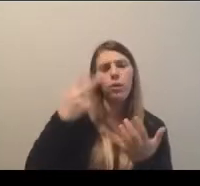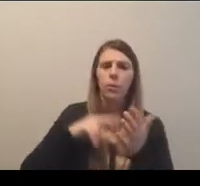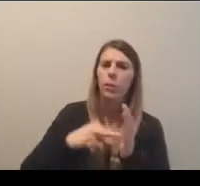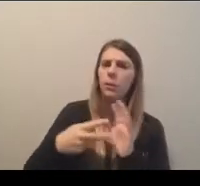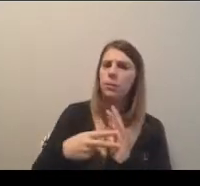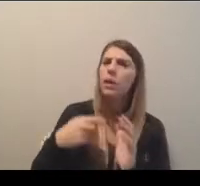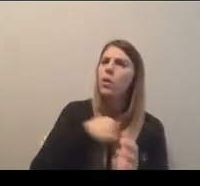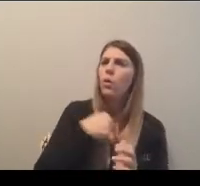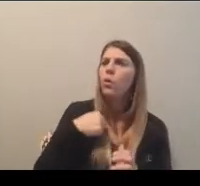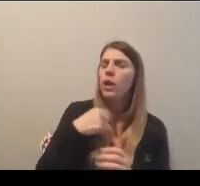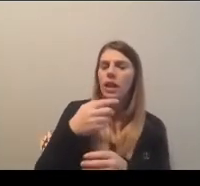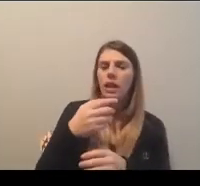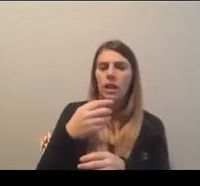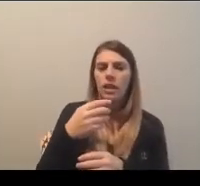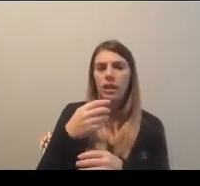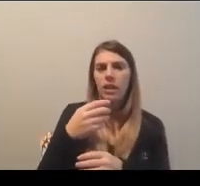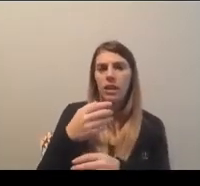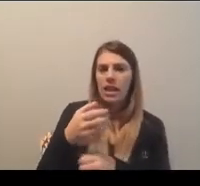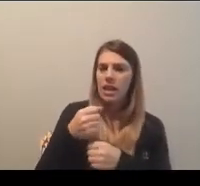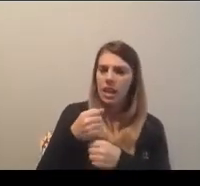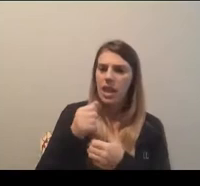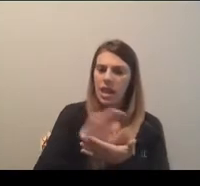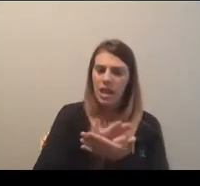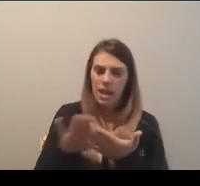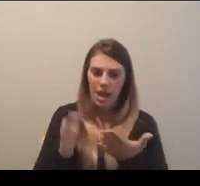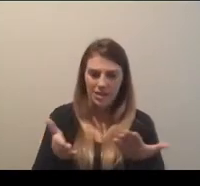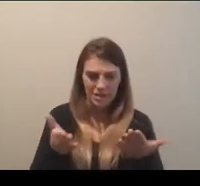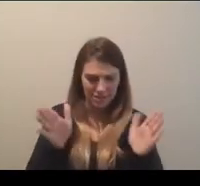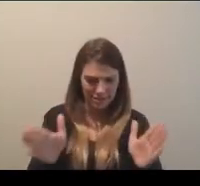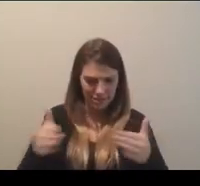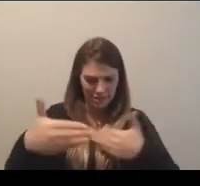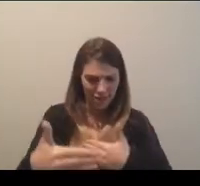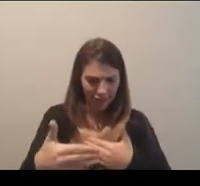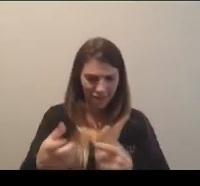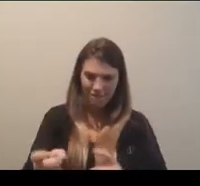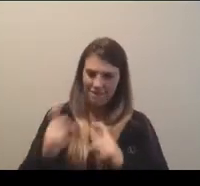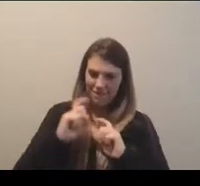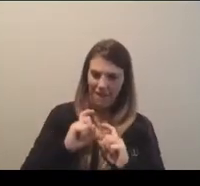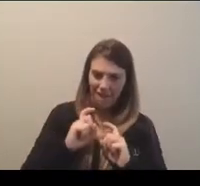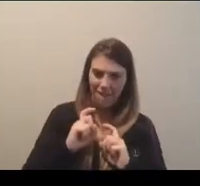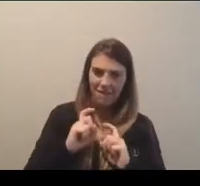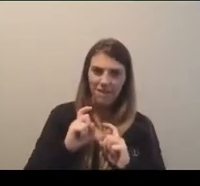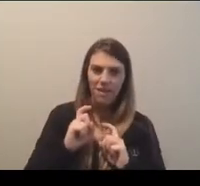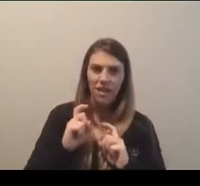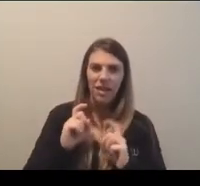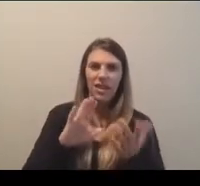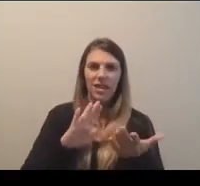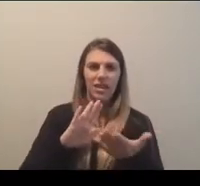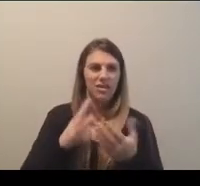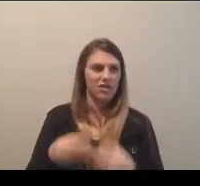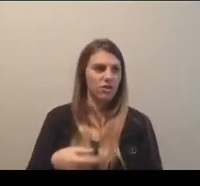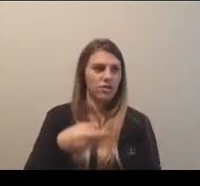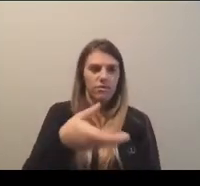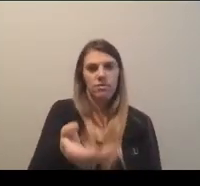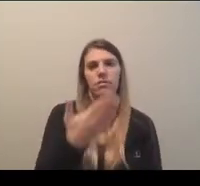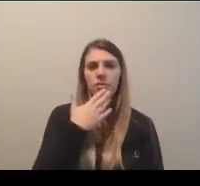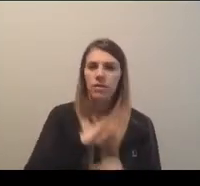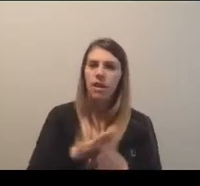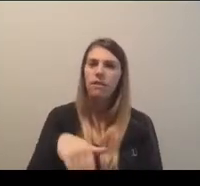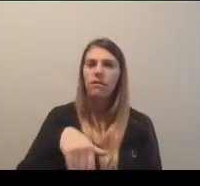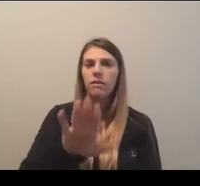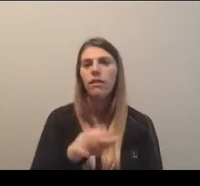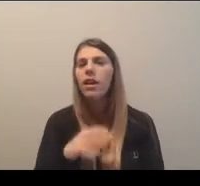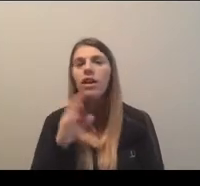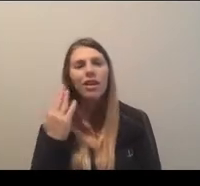us to maybe get a very nicely wrapped gift from someone versus it just being handed over to us, or